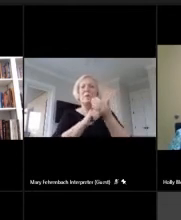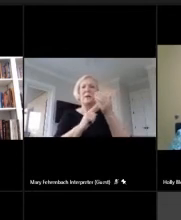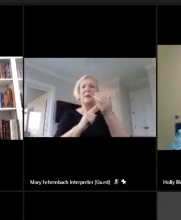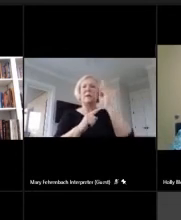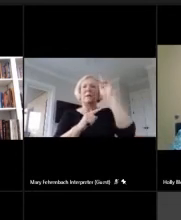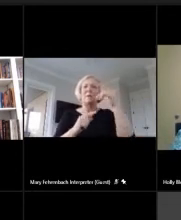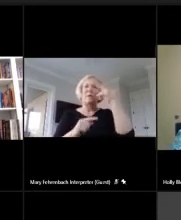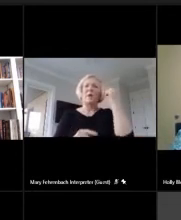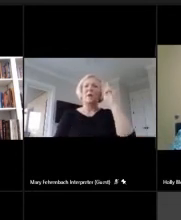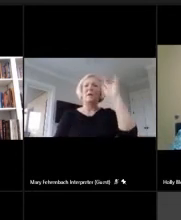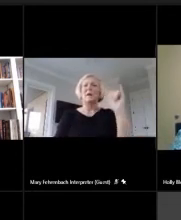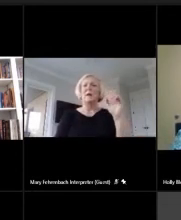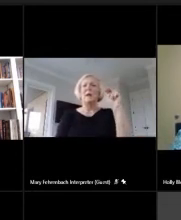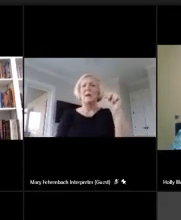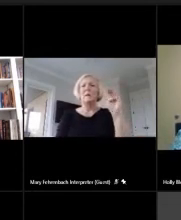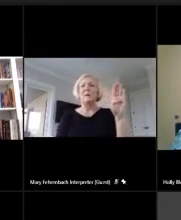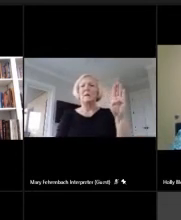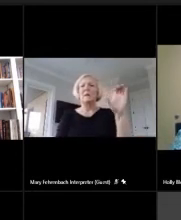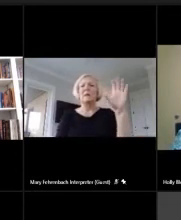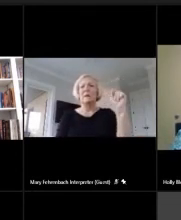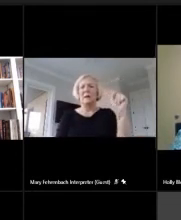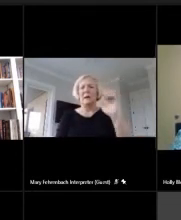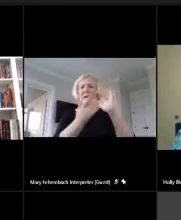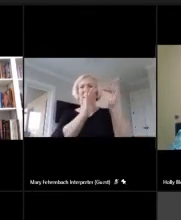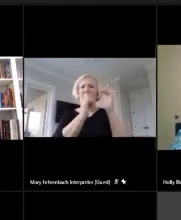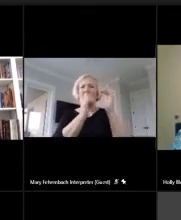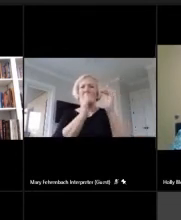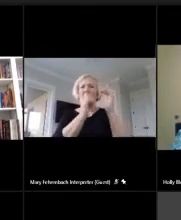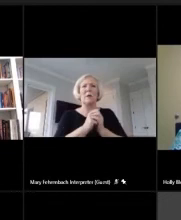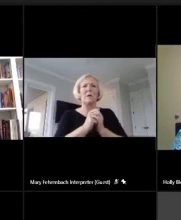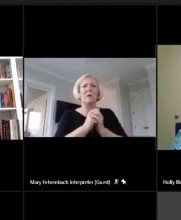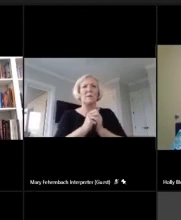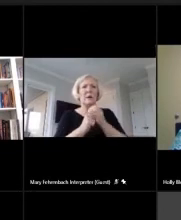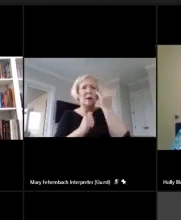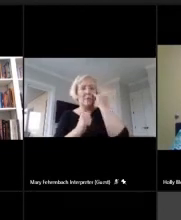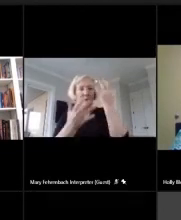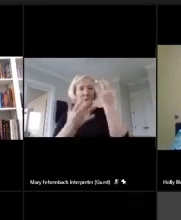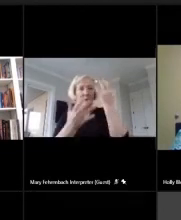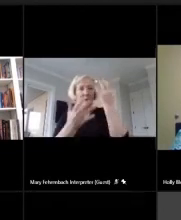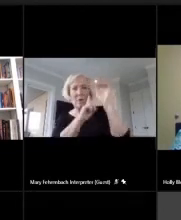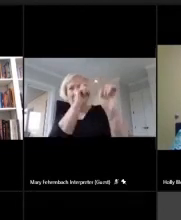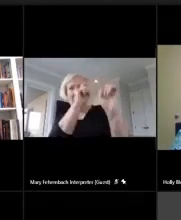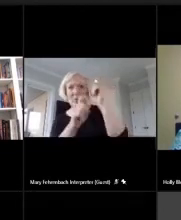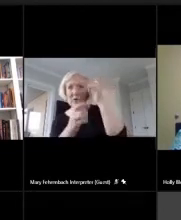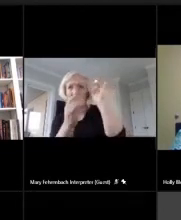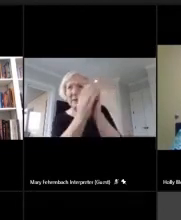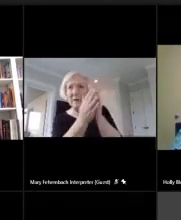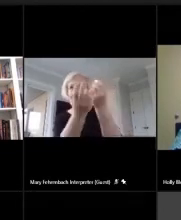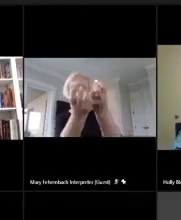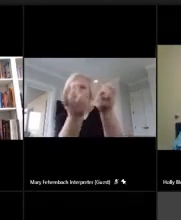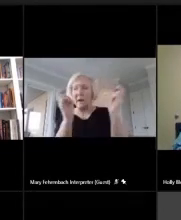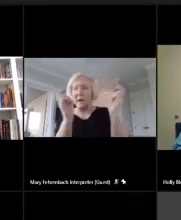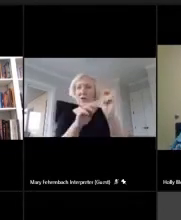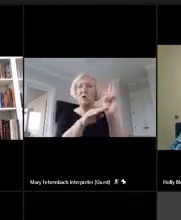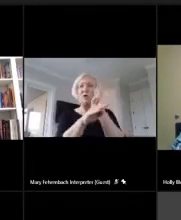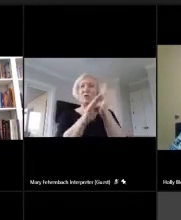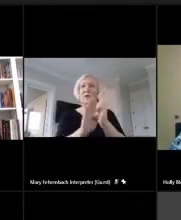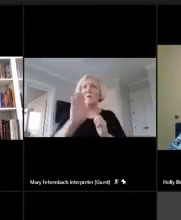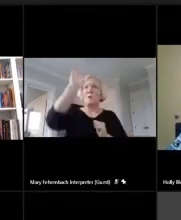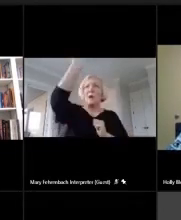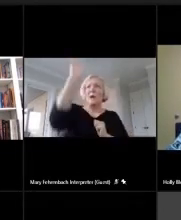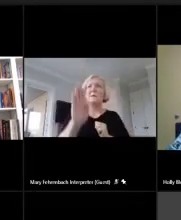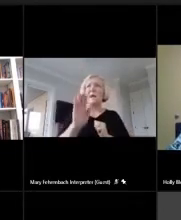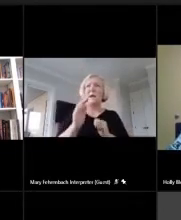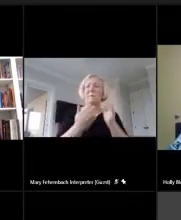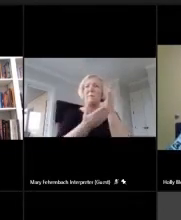NBCT Network. To ask questions of our panelists today, please use the raised hand feature located at either the top or